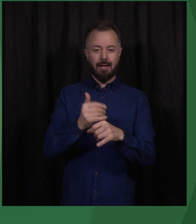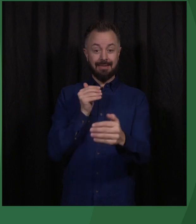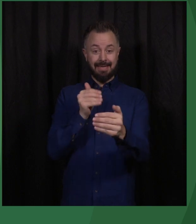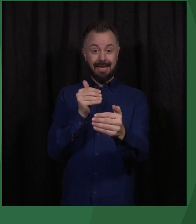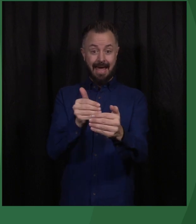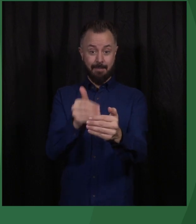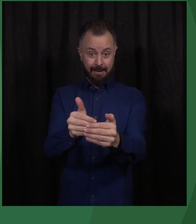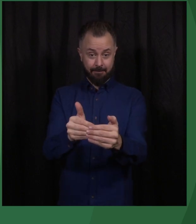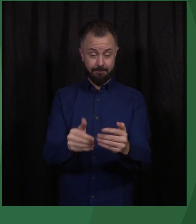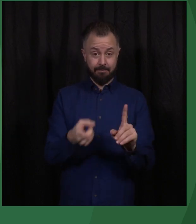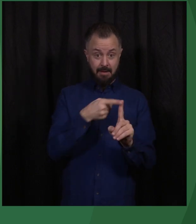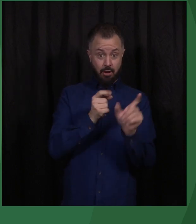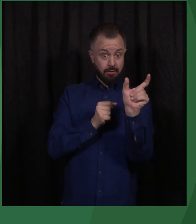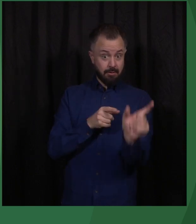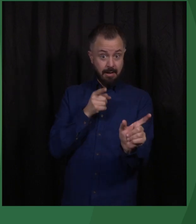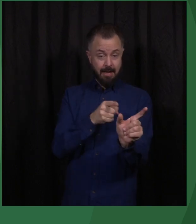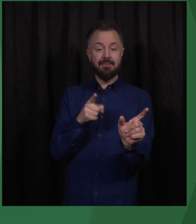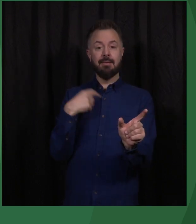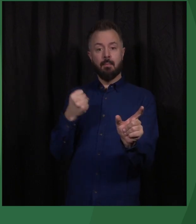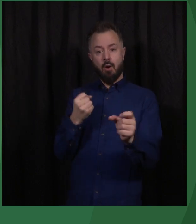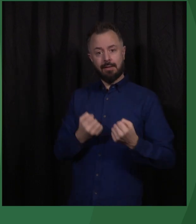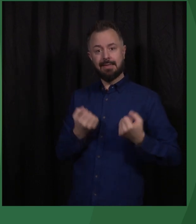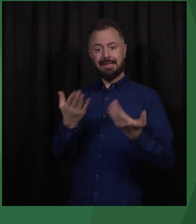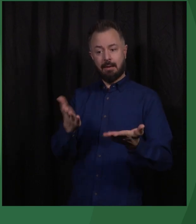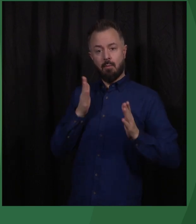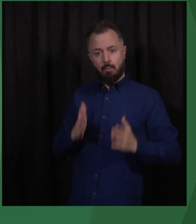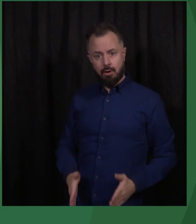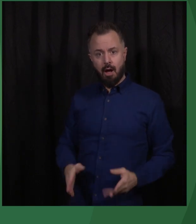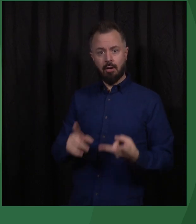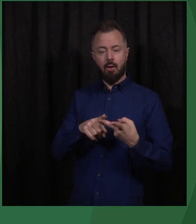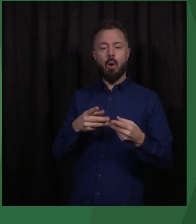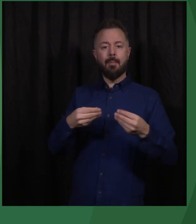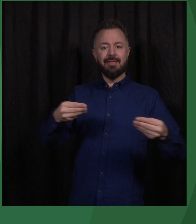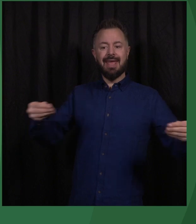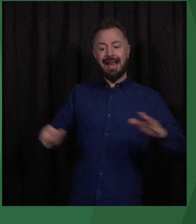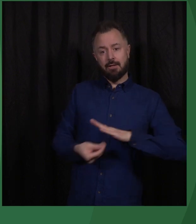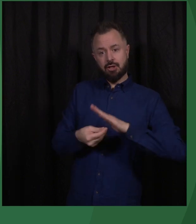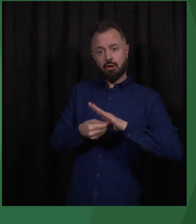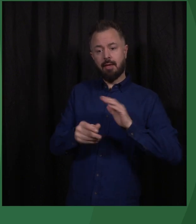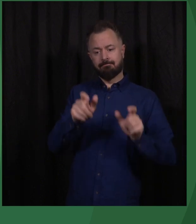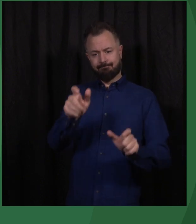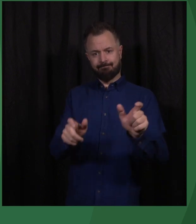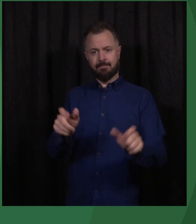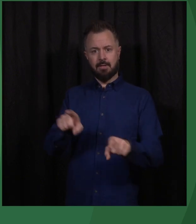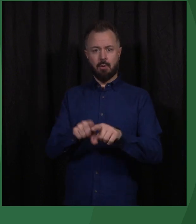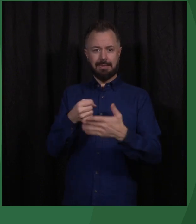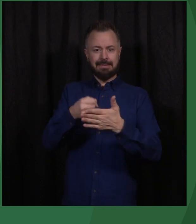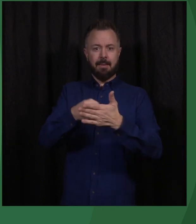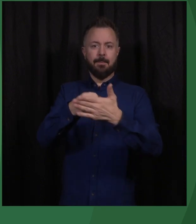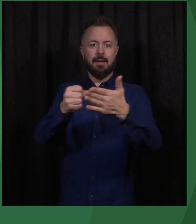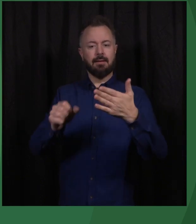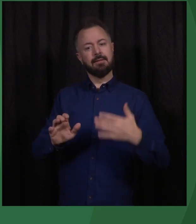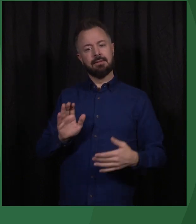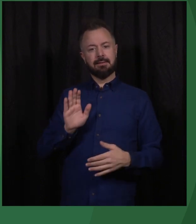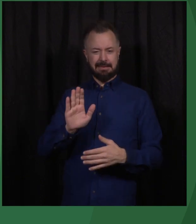Firstly, we must provide both moral and material support to human rights defenders at the local